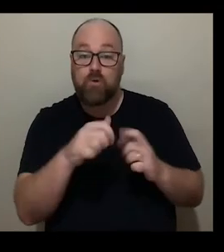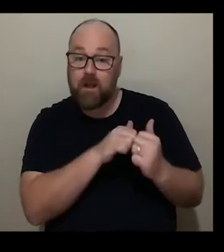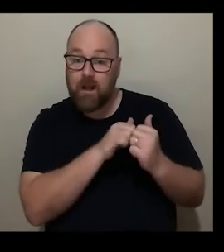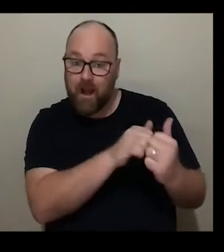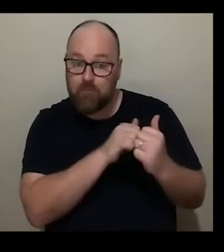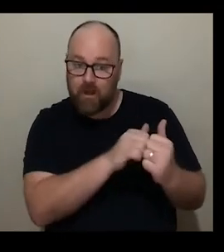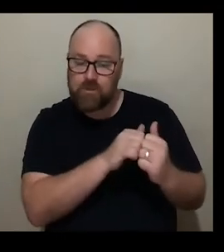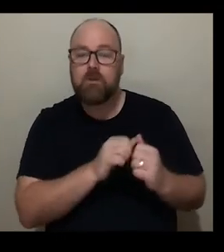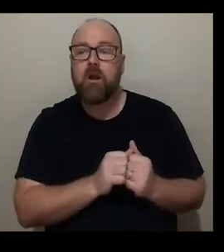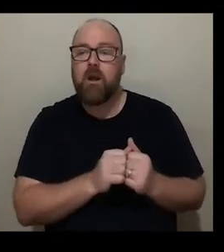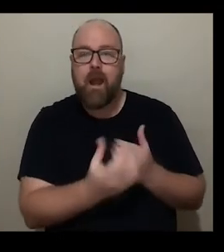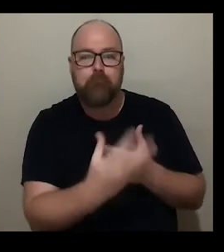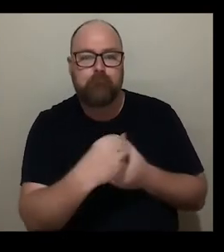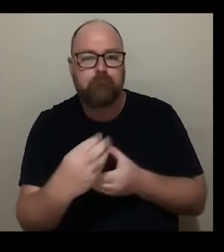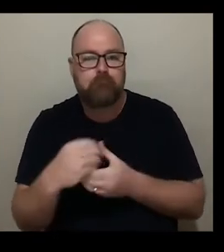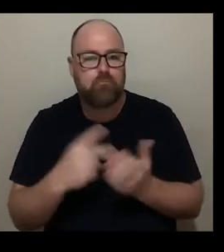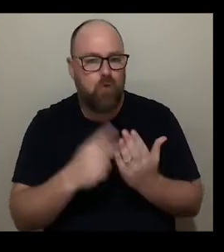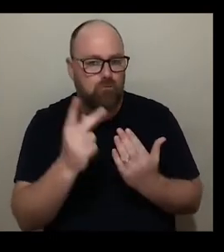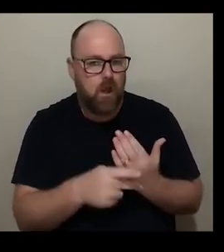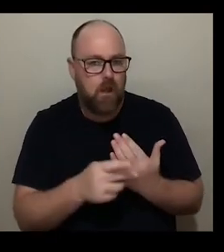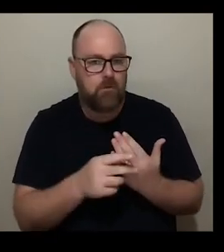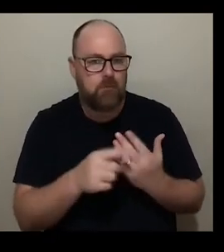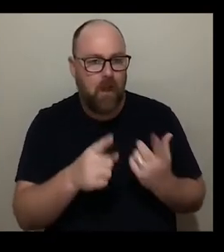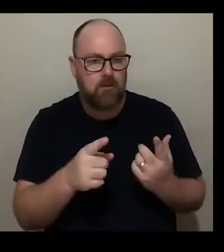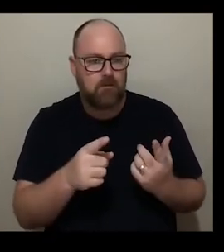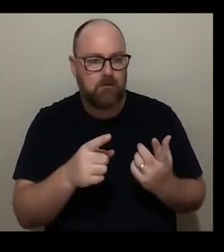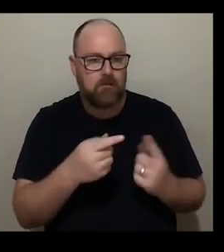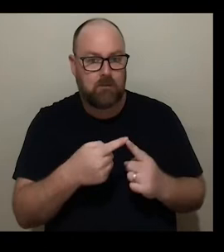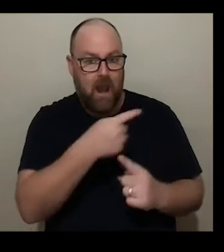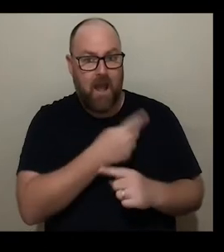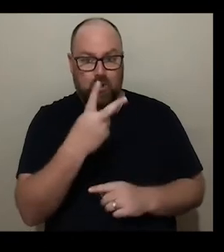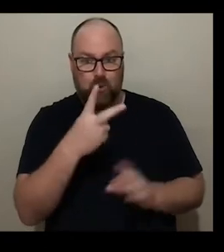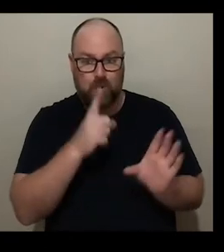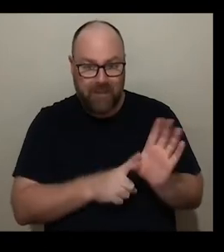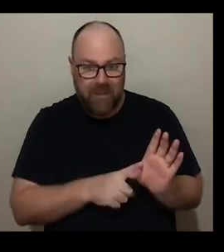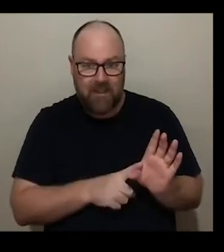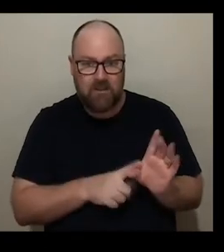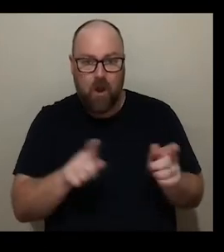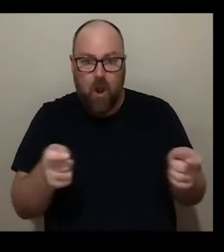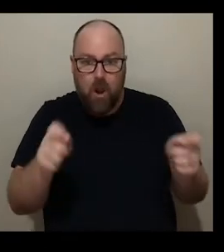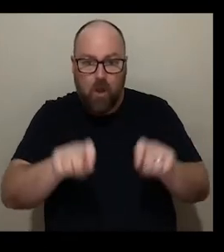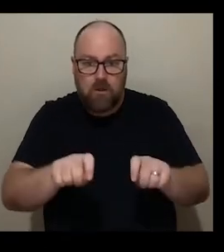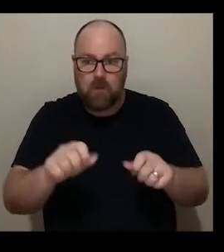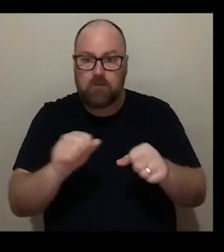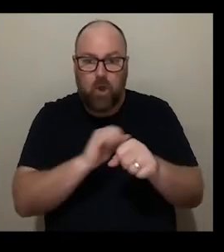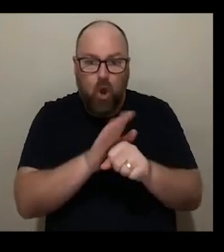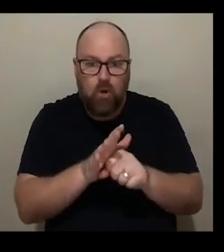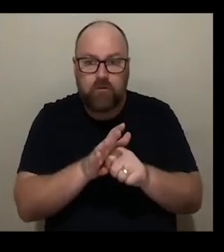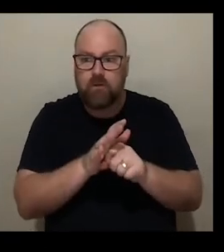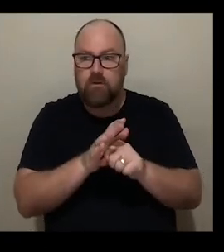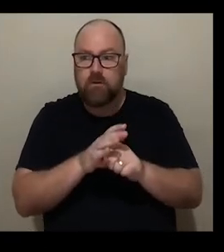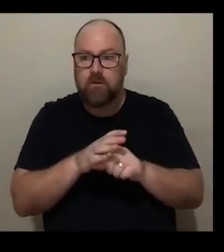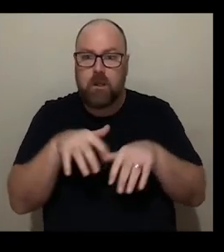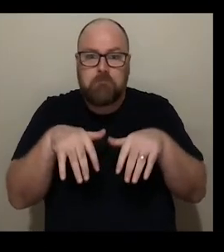participative programs how has the last two years of COVID lockdowns and isolation affected your